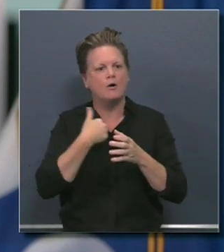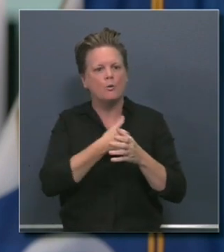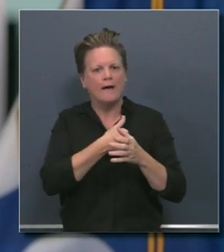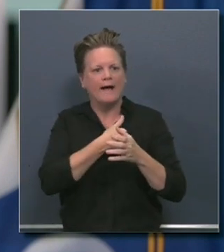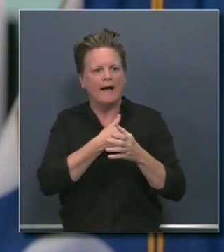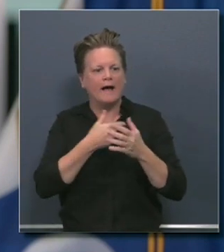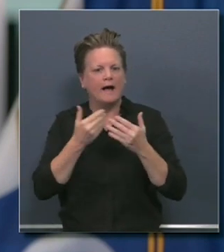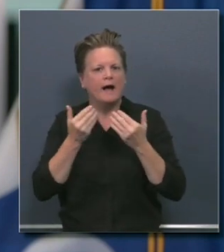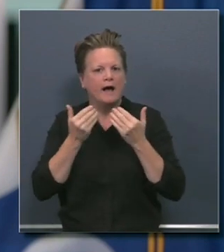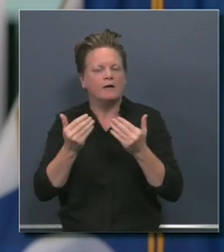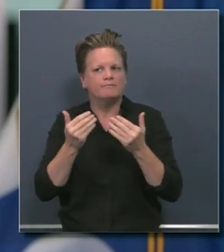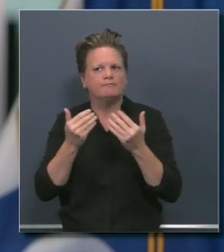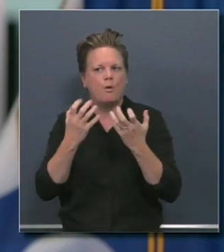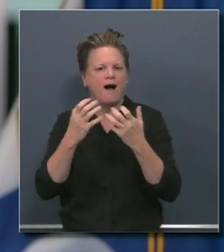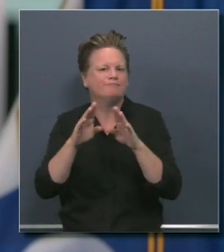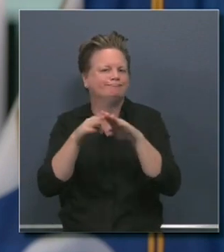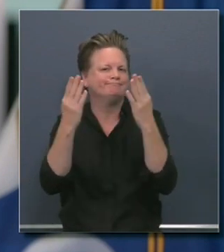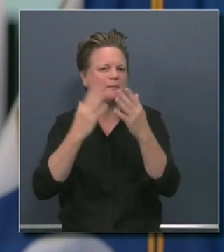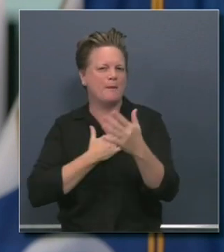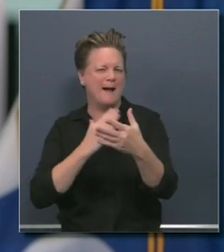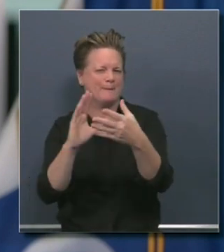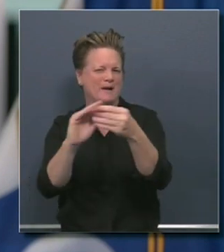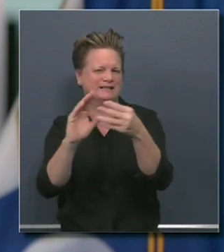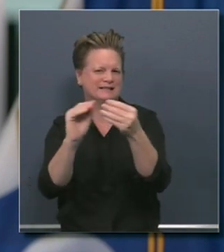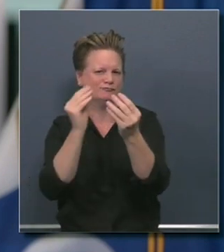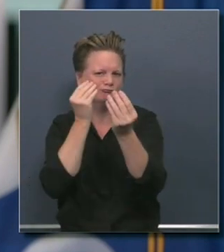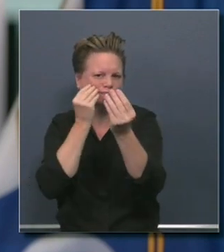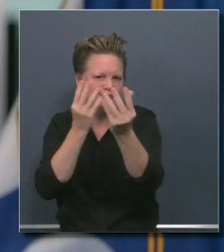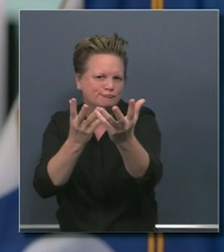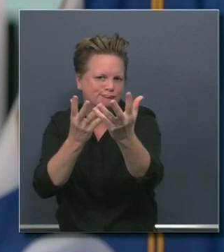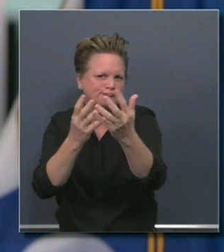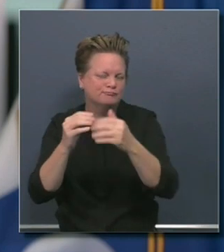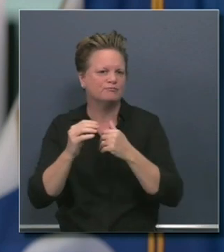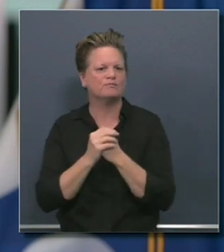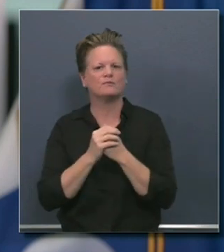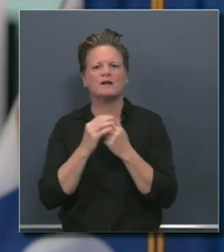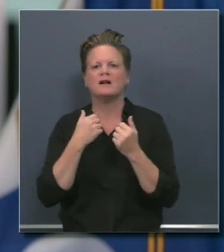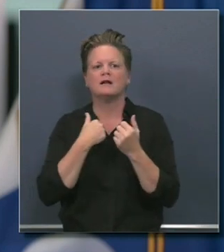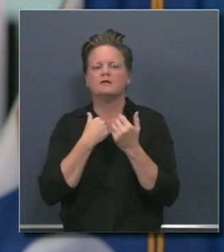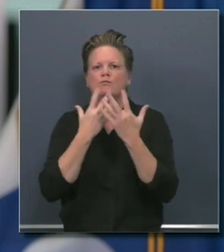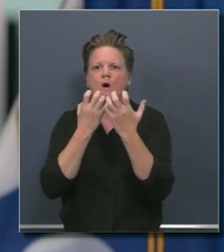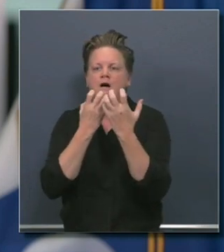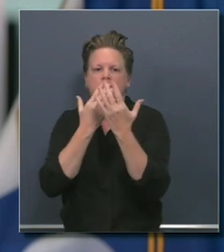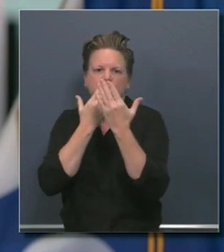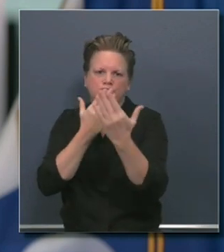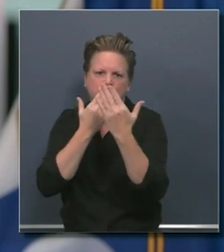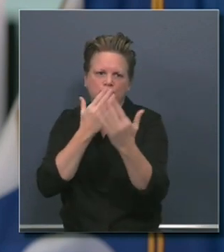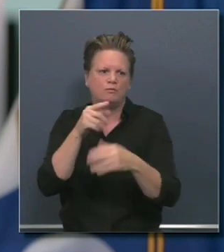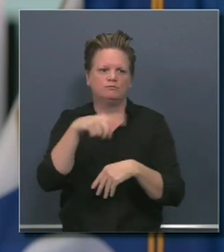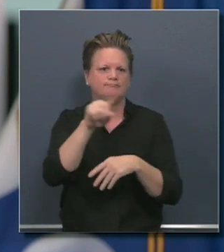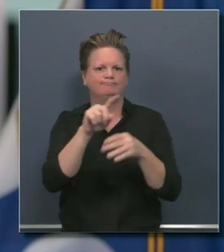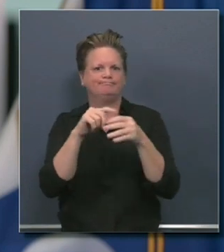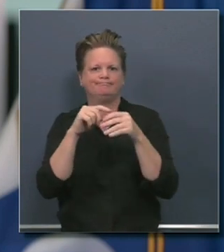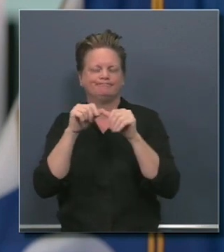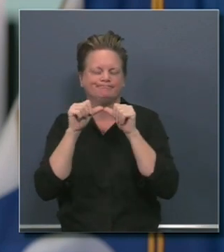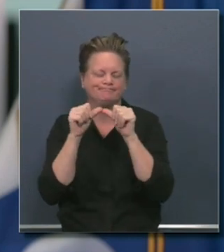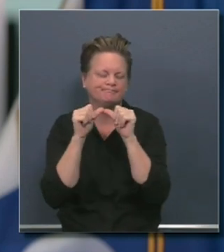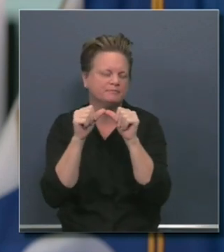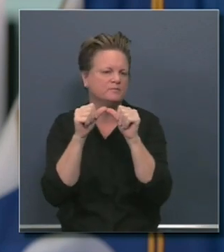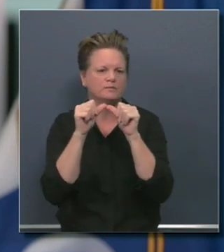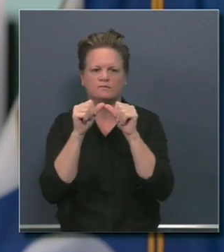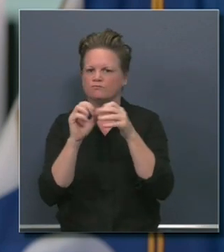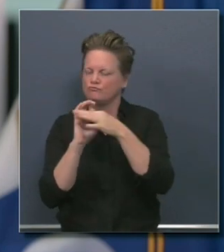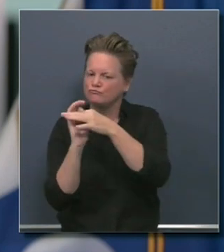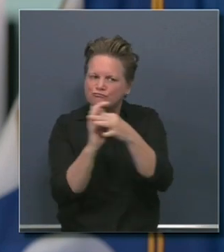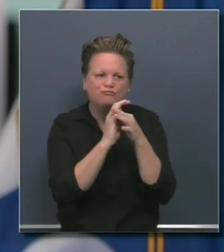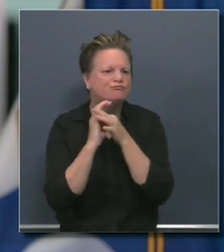appreciation for the ongoing collaborative, this best practice sharing that continues within these regional pacts.